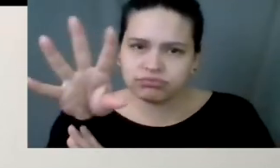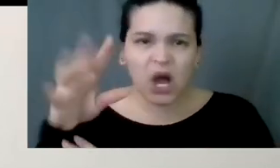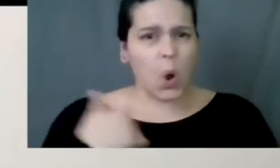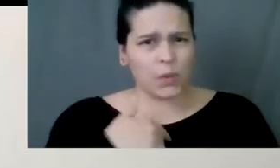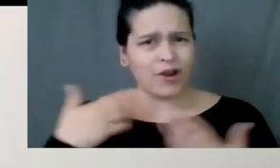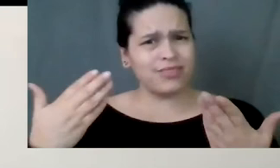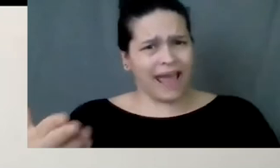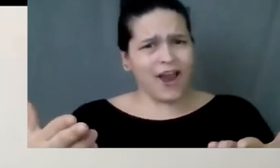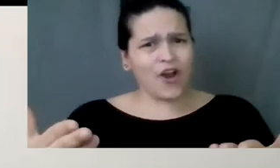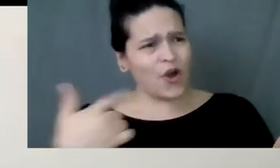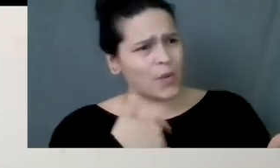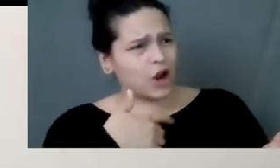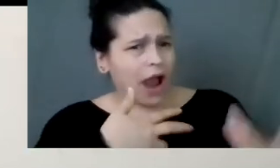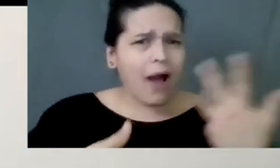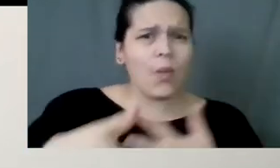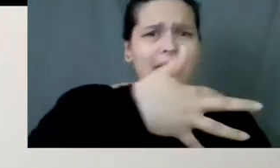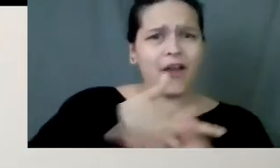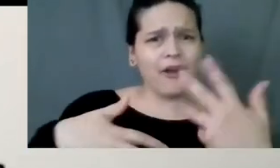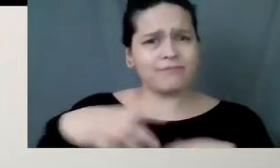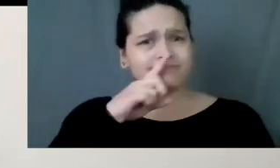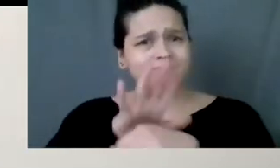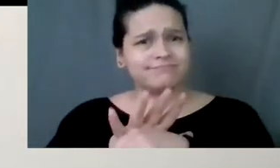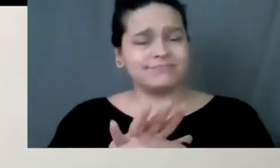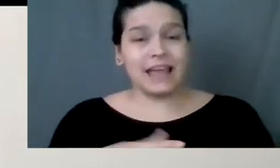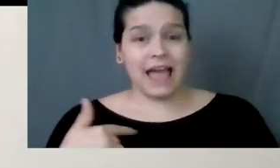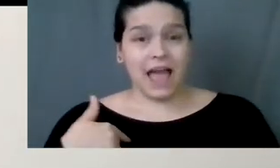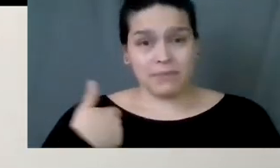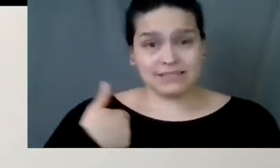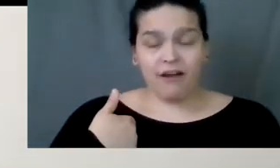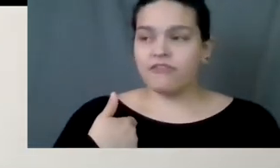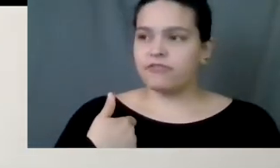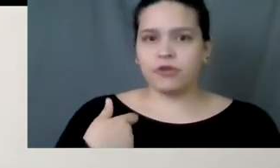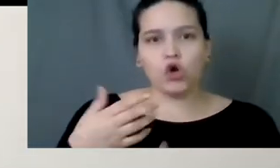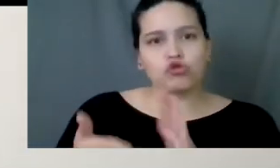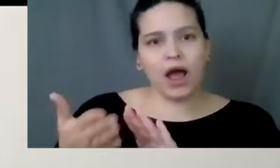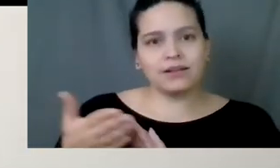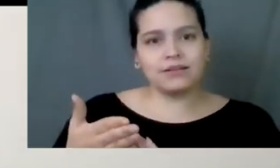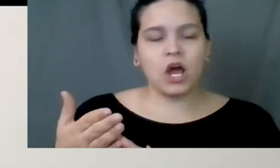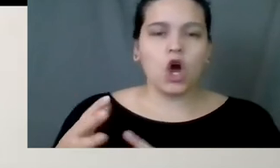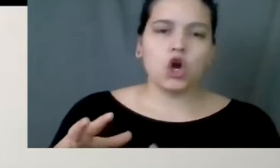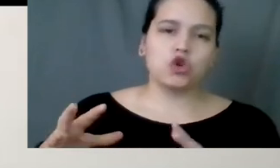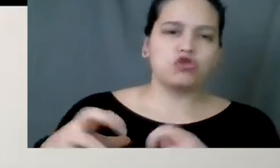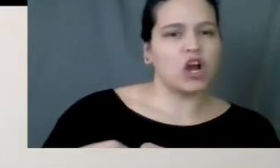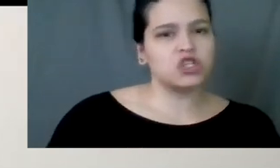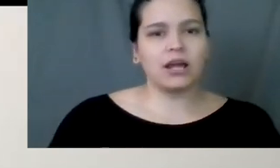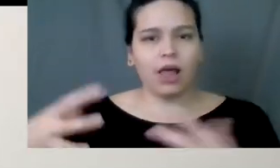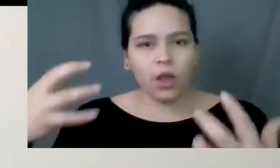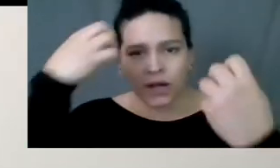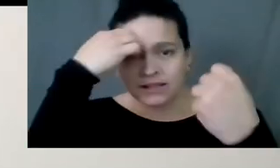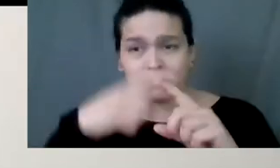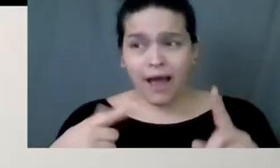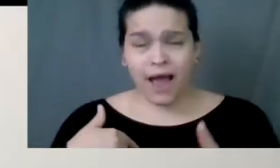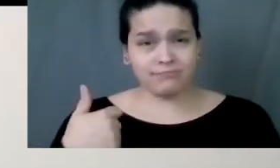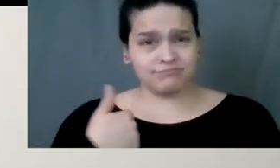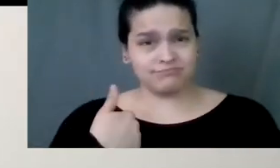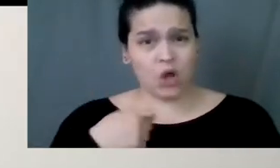in the introduction. But along with running crushing colonialism, I am also a journalist, you know, I write, I do photography,